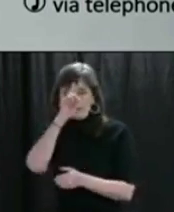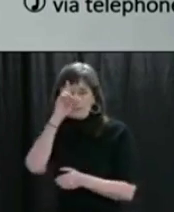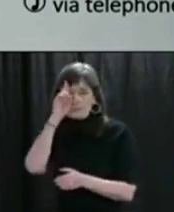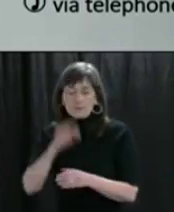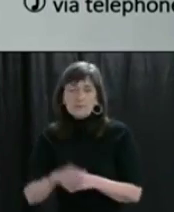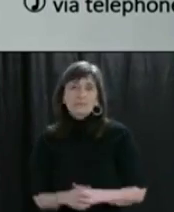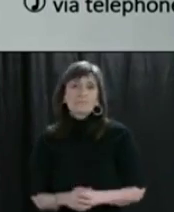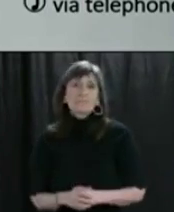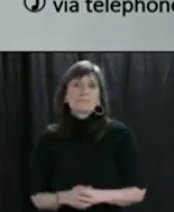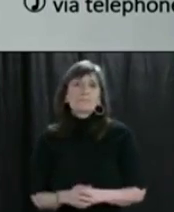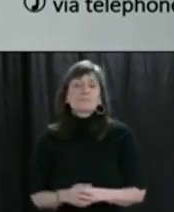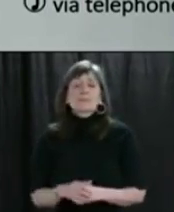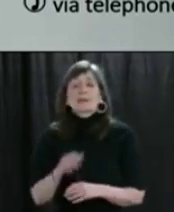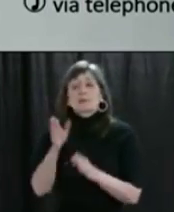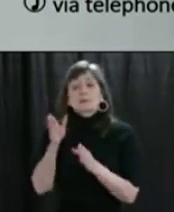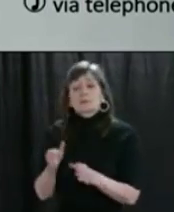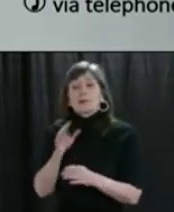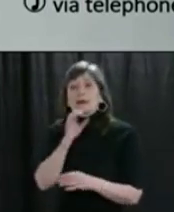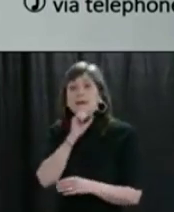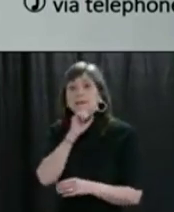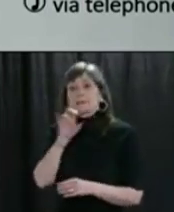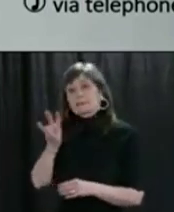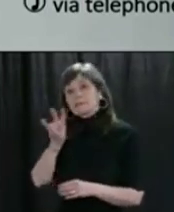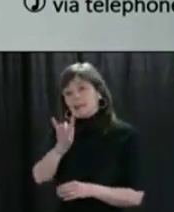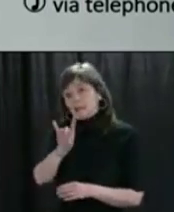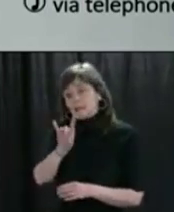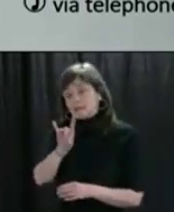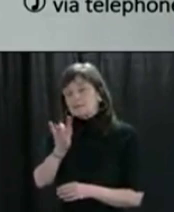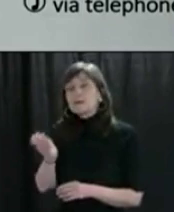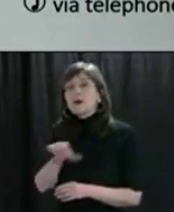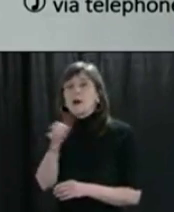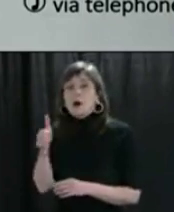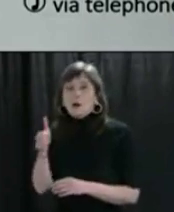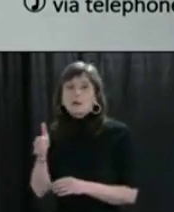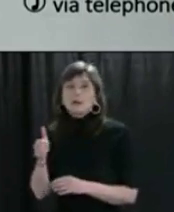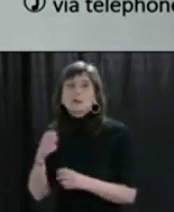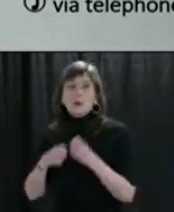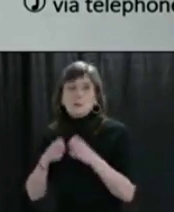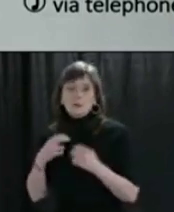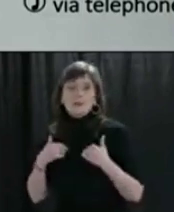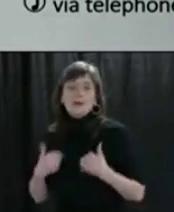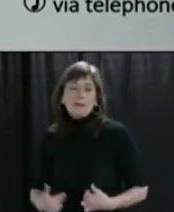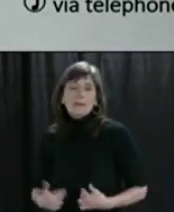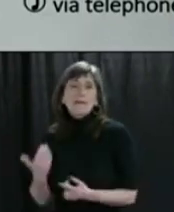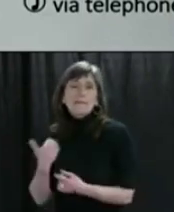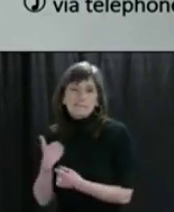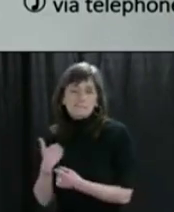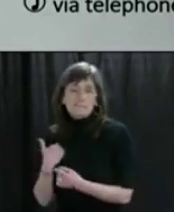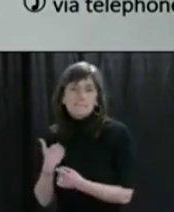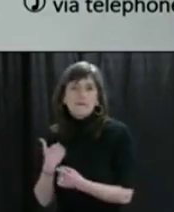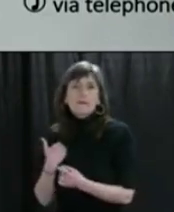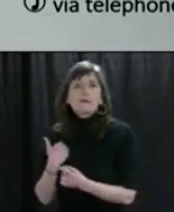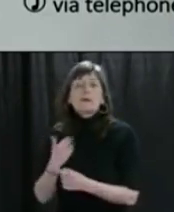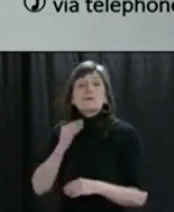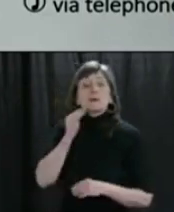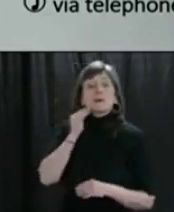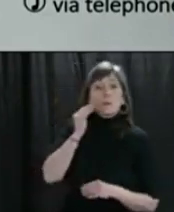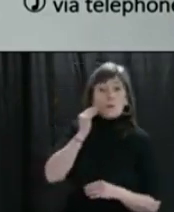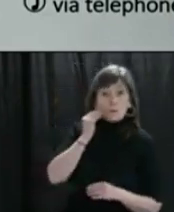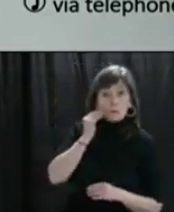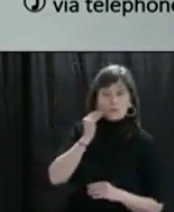The individual was 78 years of age and had underlying health conditions. They were admitted to hospital from their home.